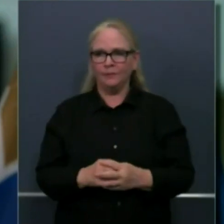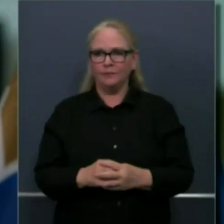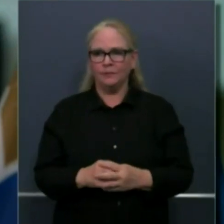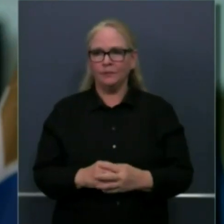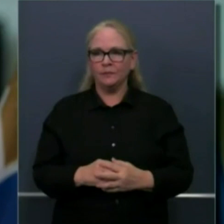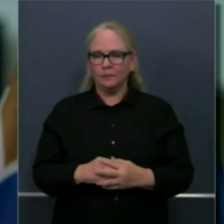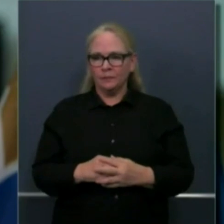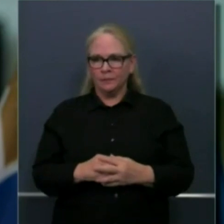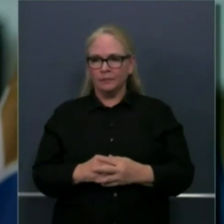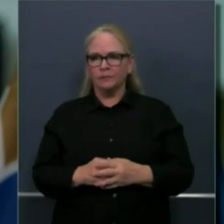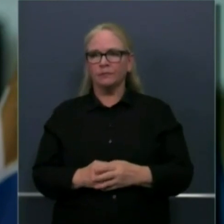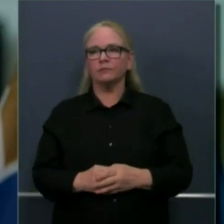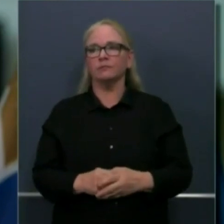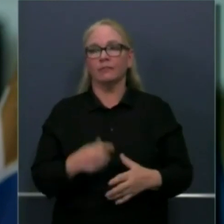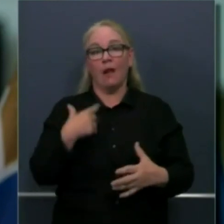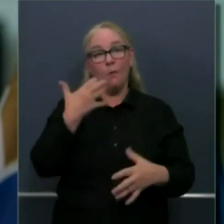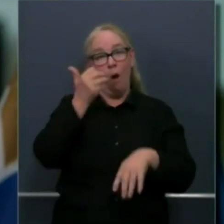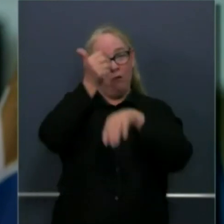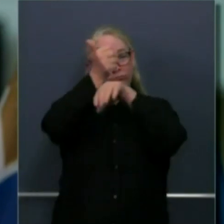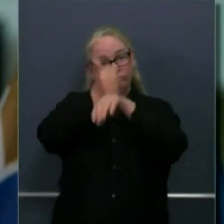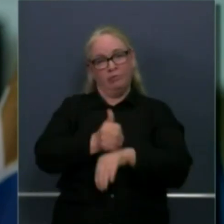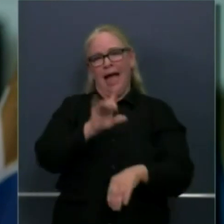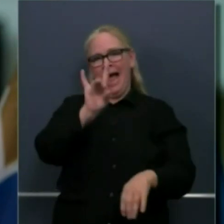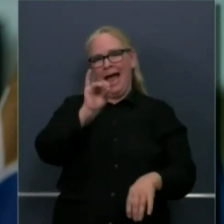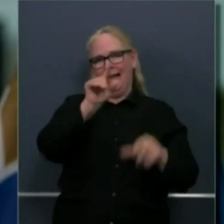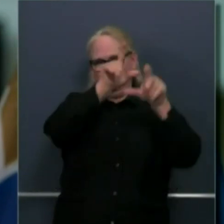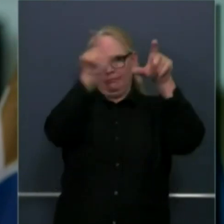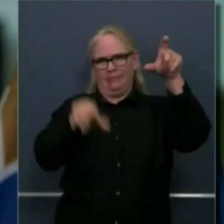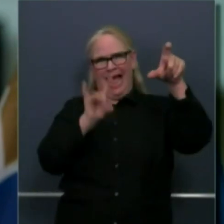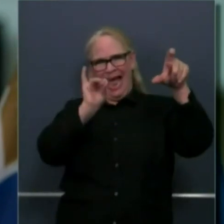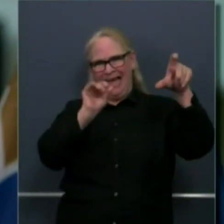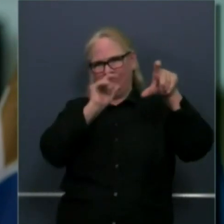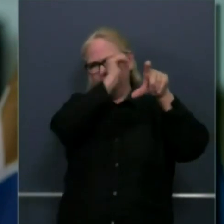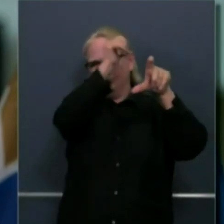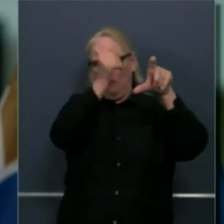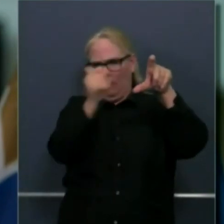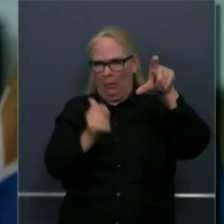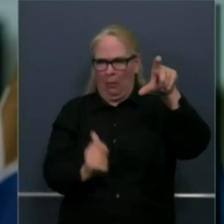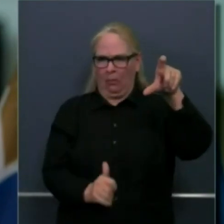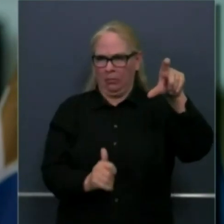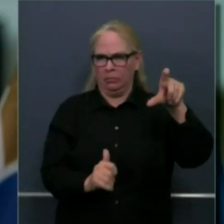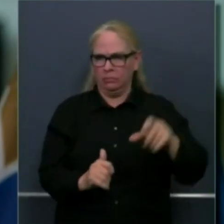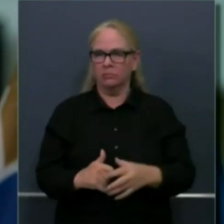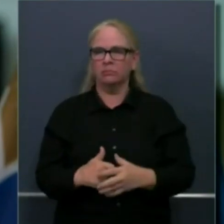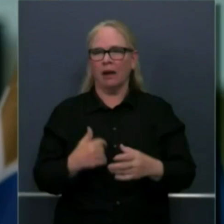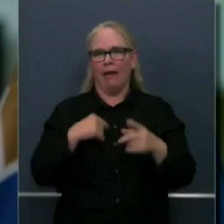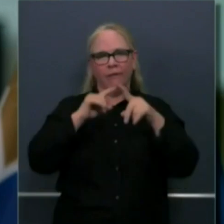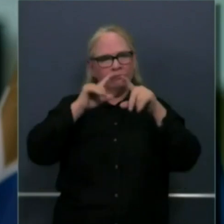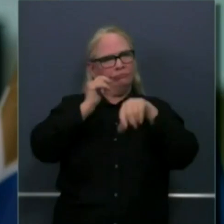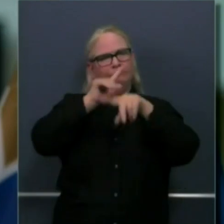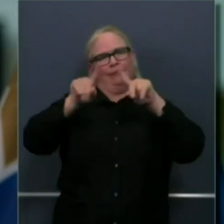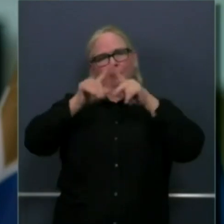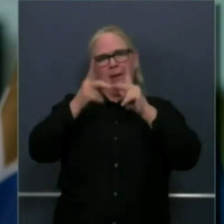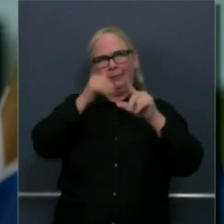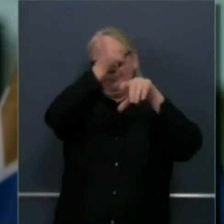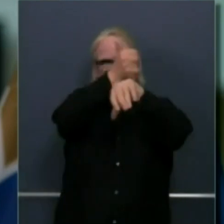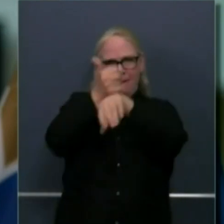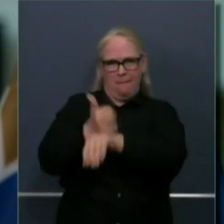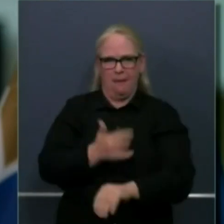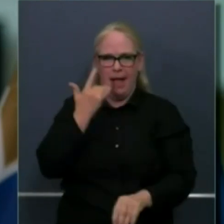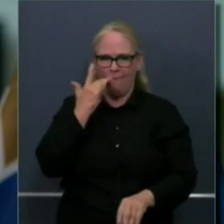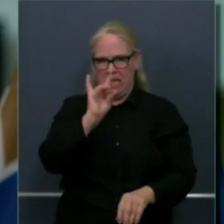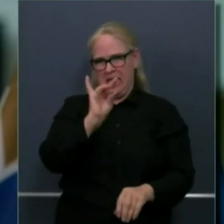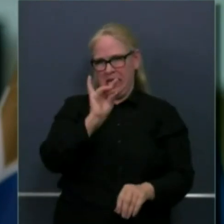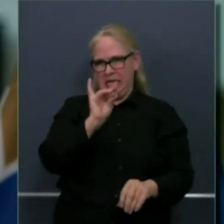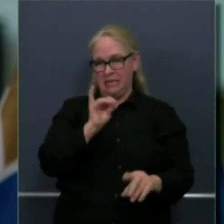rural California and with Verily to provide six sites that would be provided in a more culturally competent way focusing